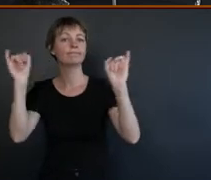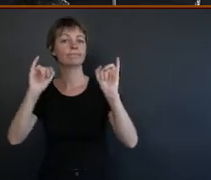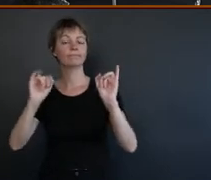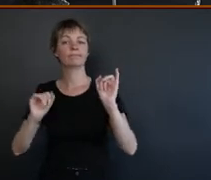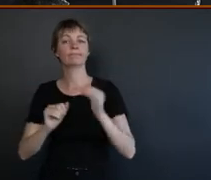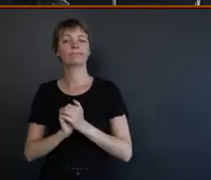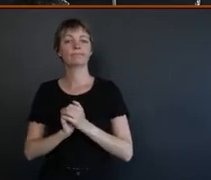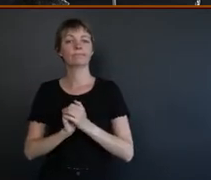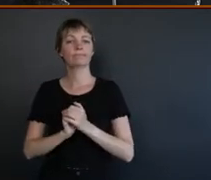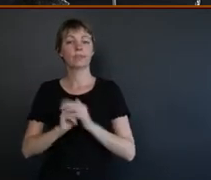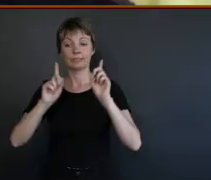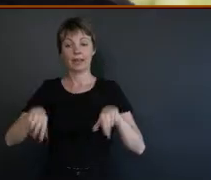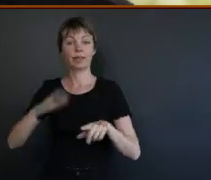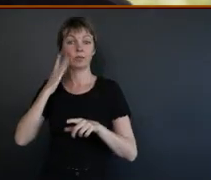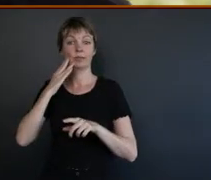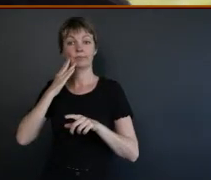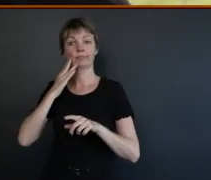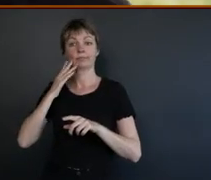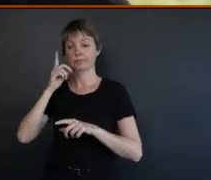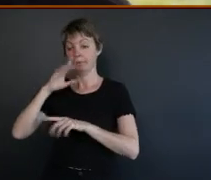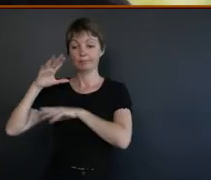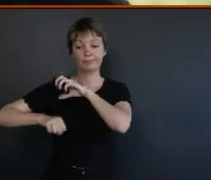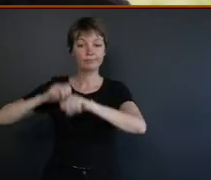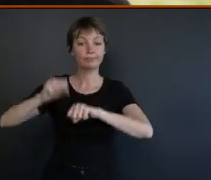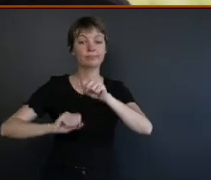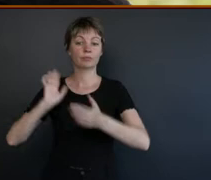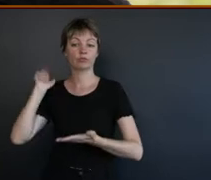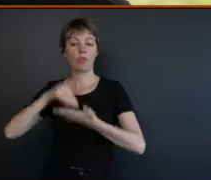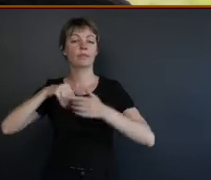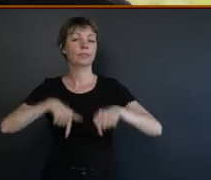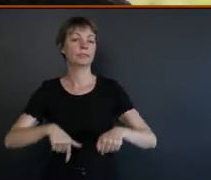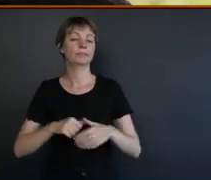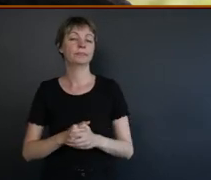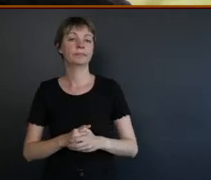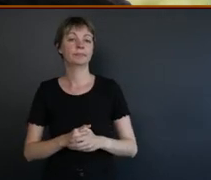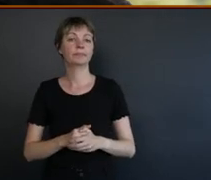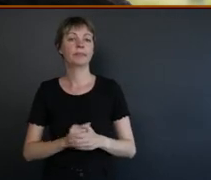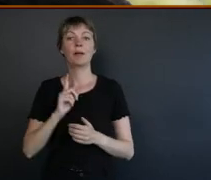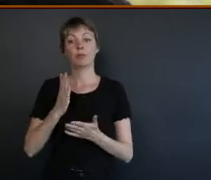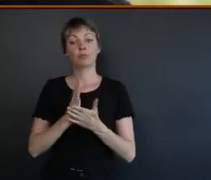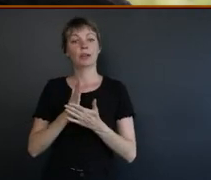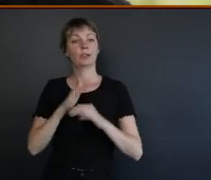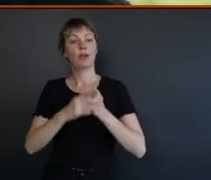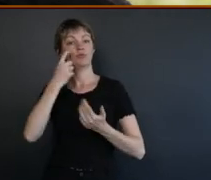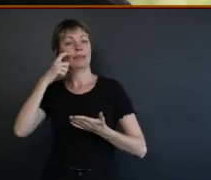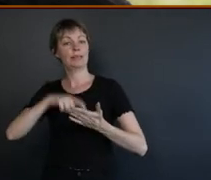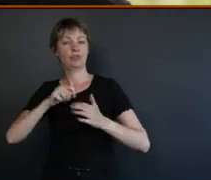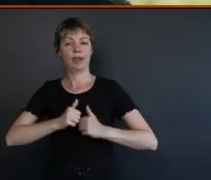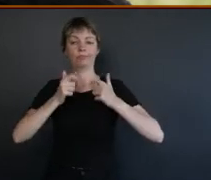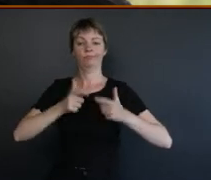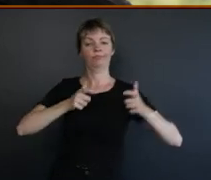incurred since they've arrived here. But, yeah, you know, just echoing what Ian said, it's about the recognition of sovereignty.